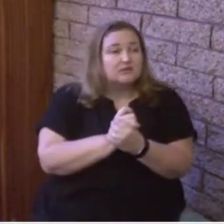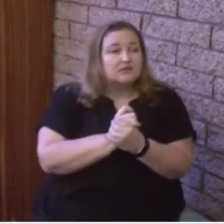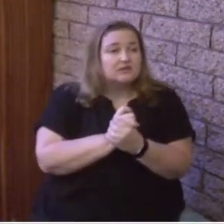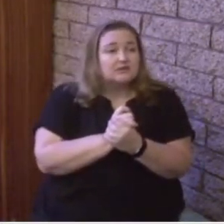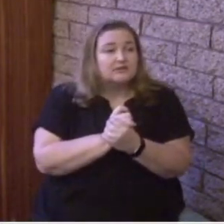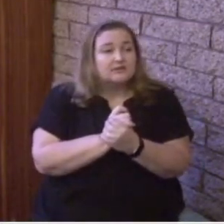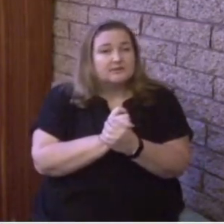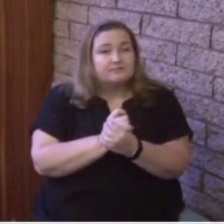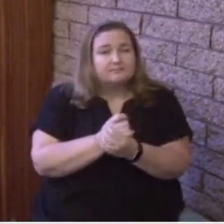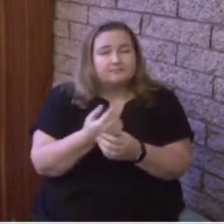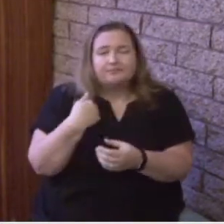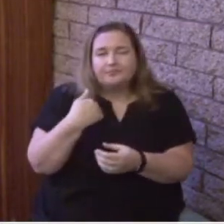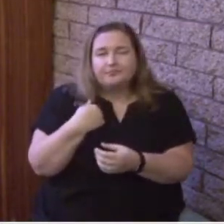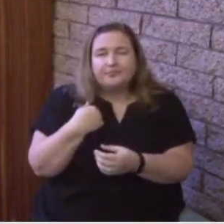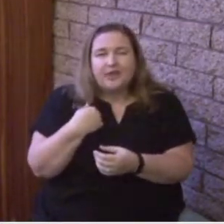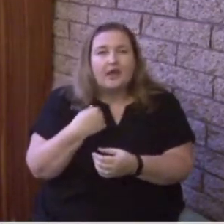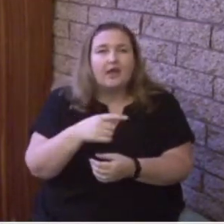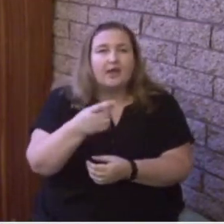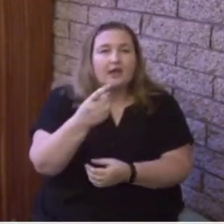And I'm going to ask you